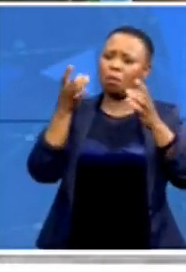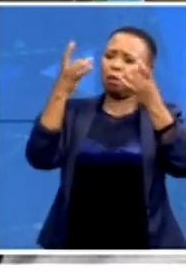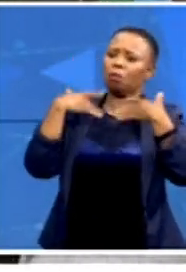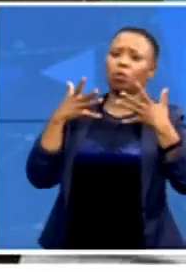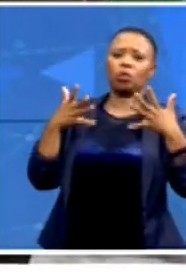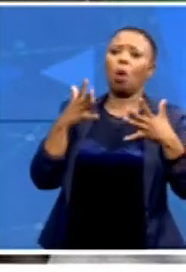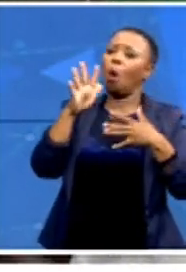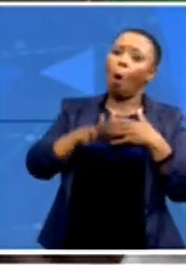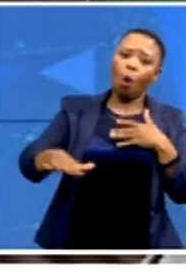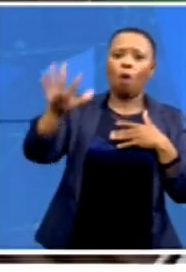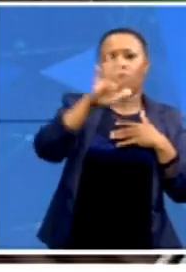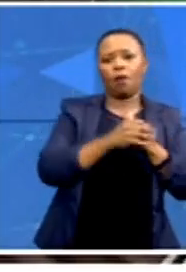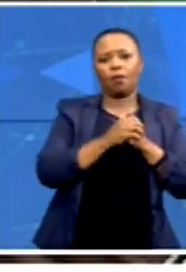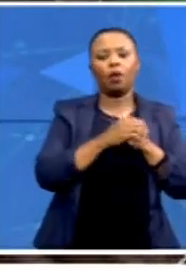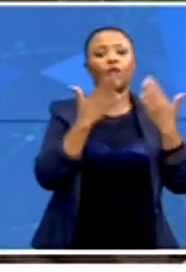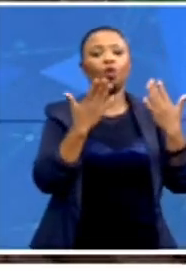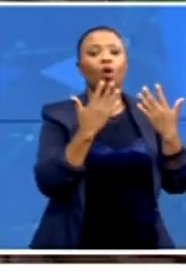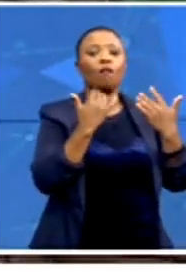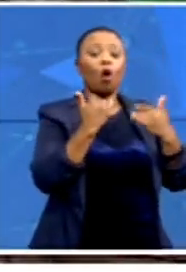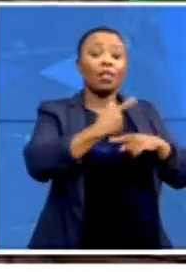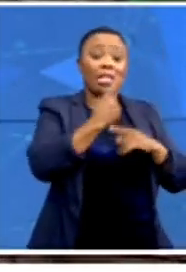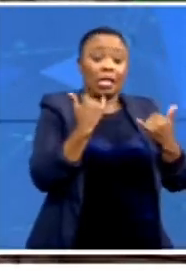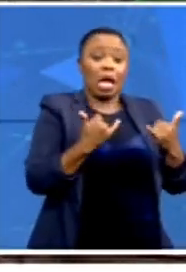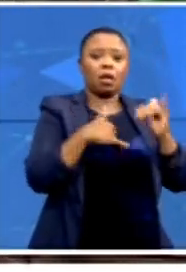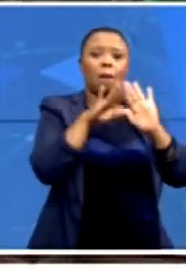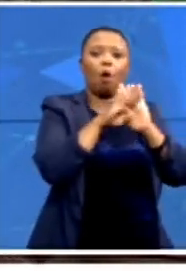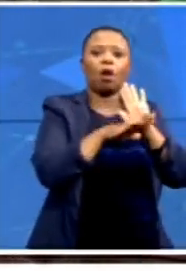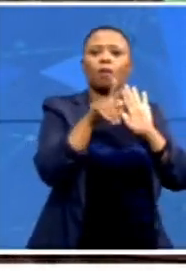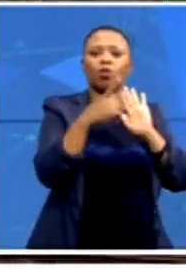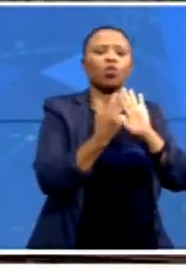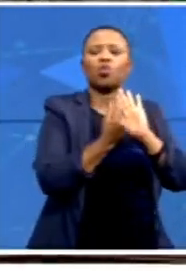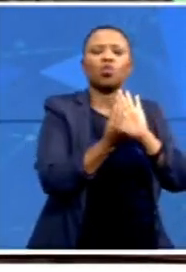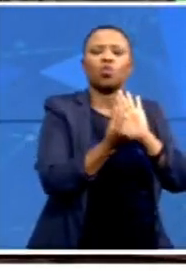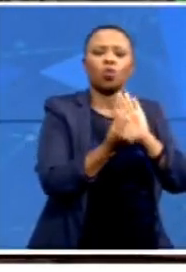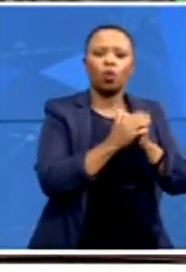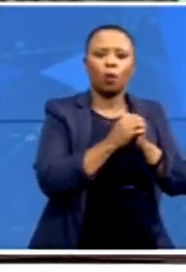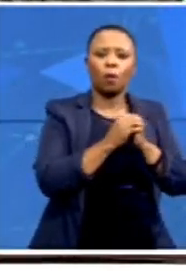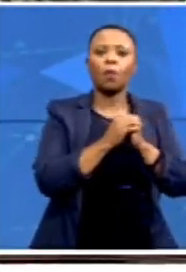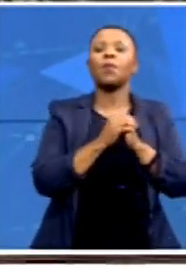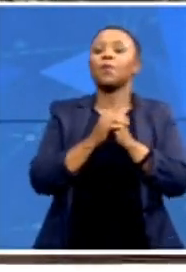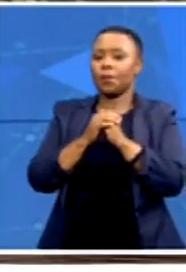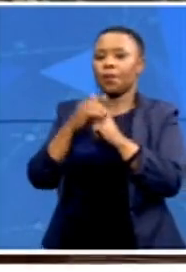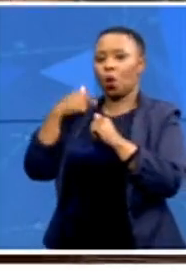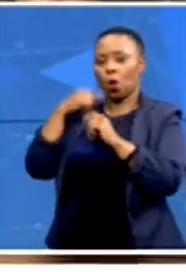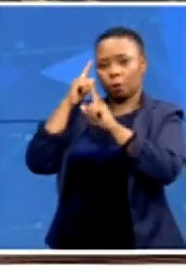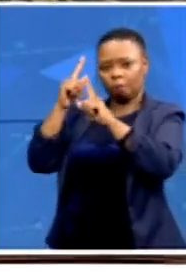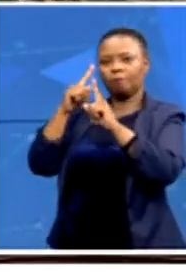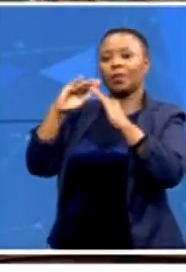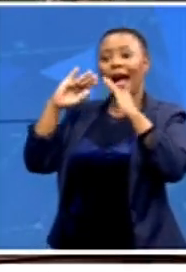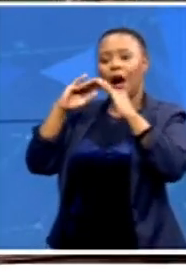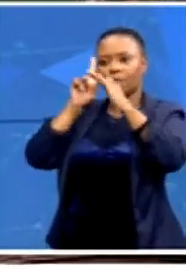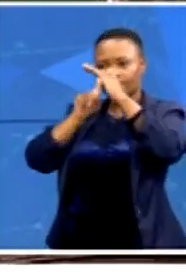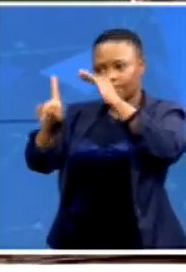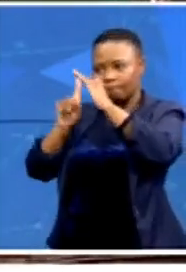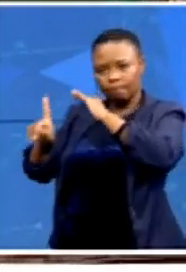day, what do you intend to do? We intend to get into the houses, ask for votes, and from there we'll